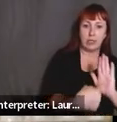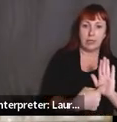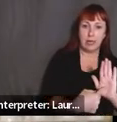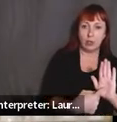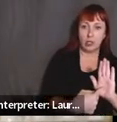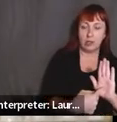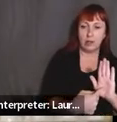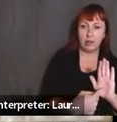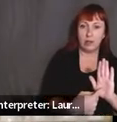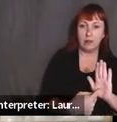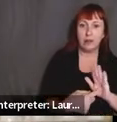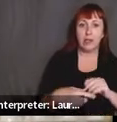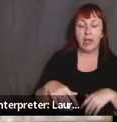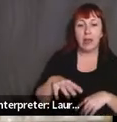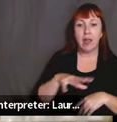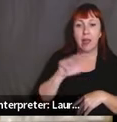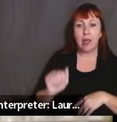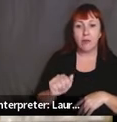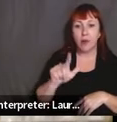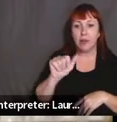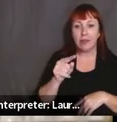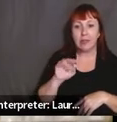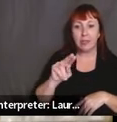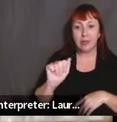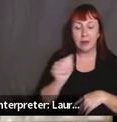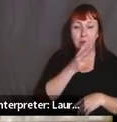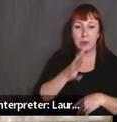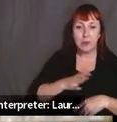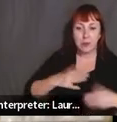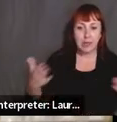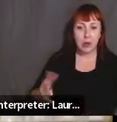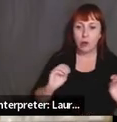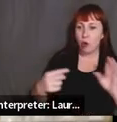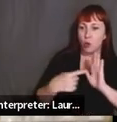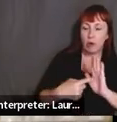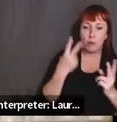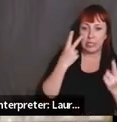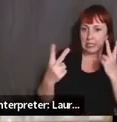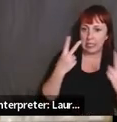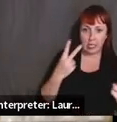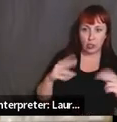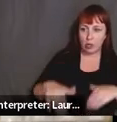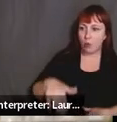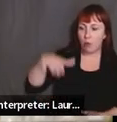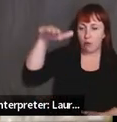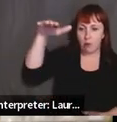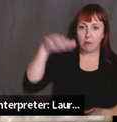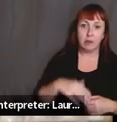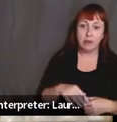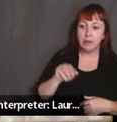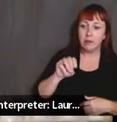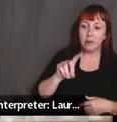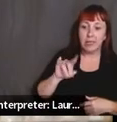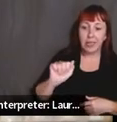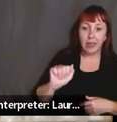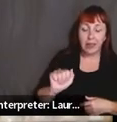And as an Afro-Latina, I did not have that representation at all growing up, not in media and